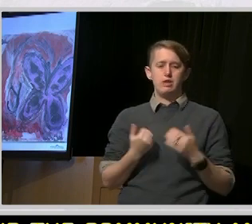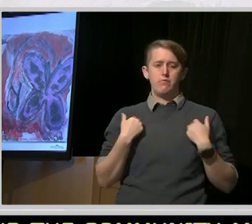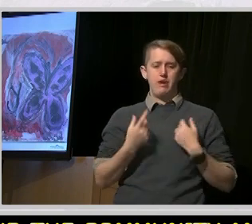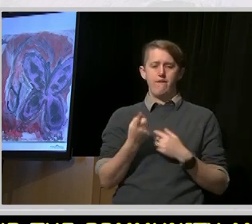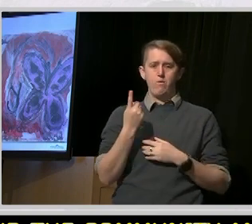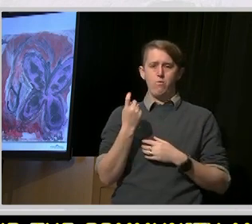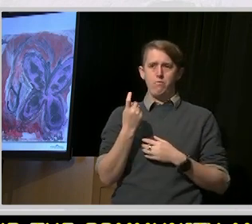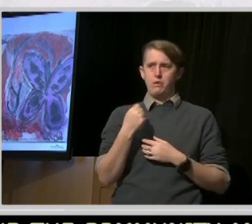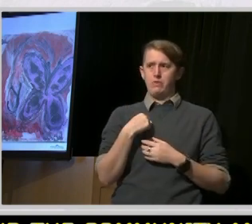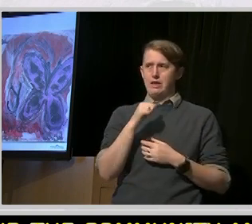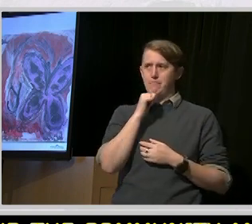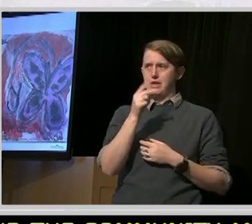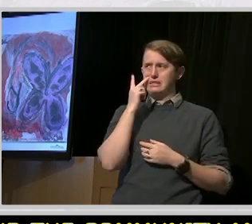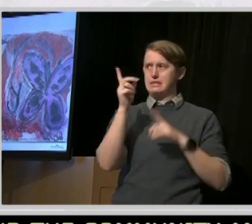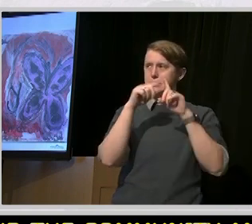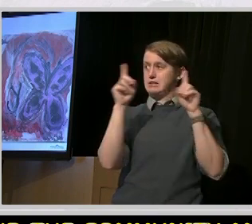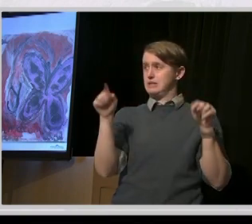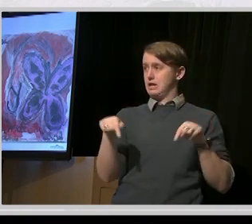Devon, so we're good.